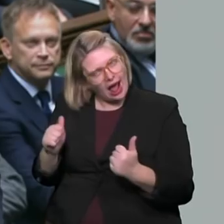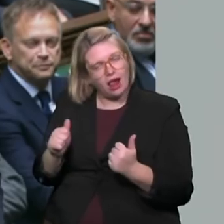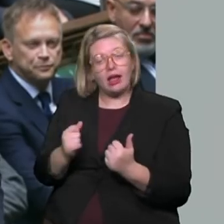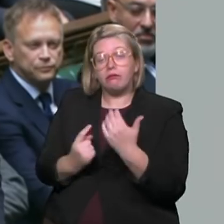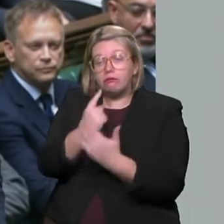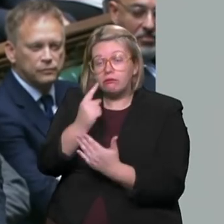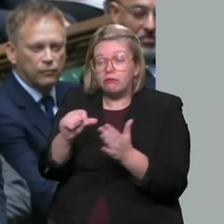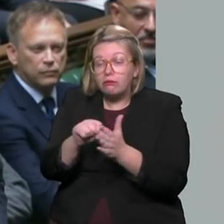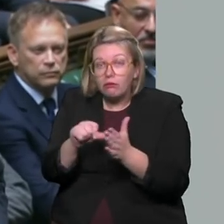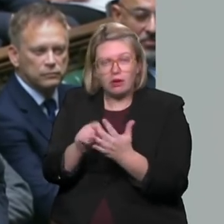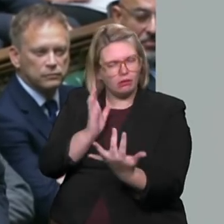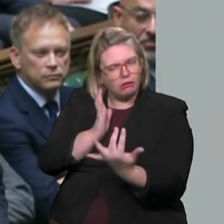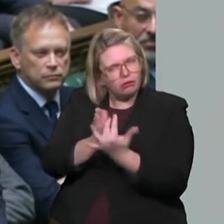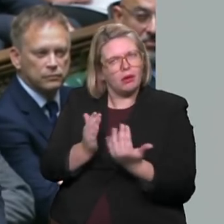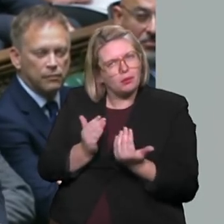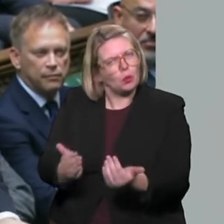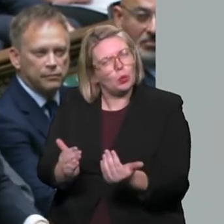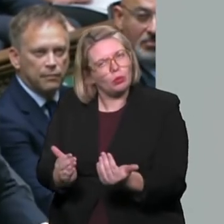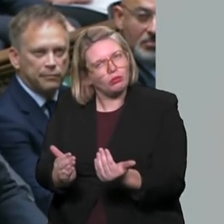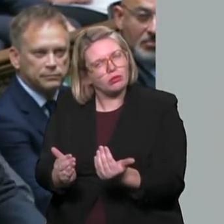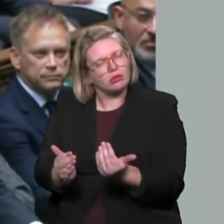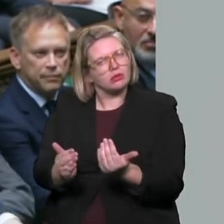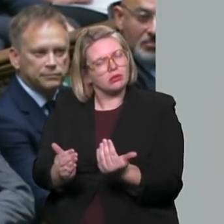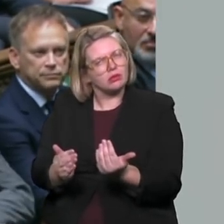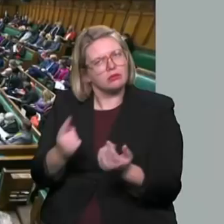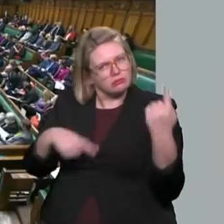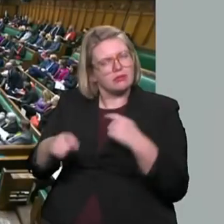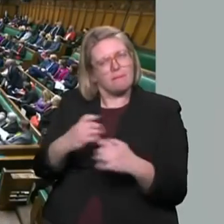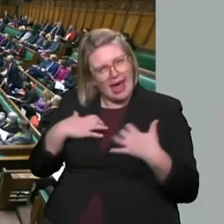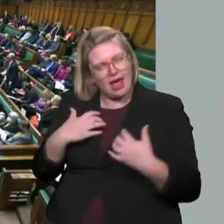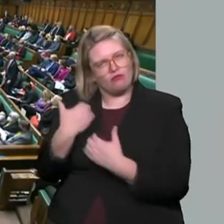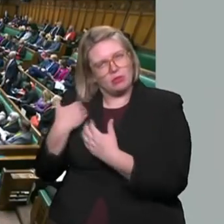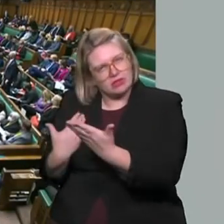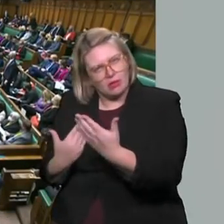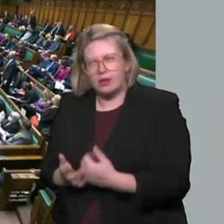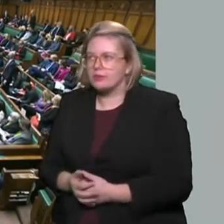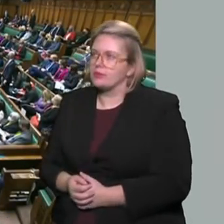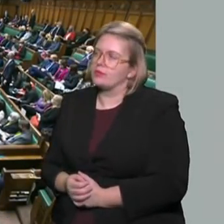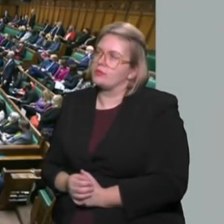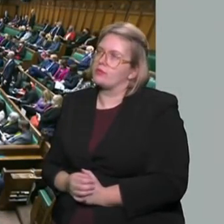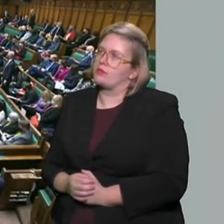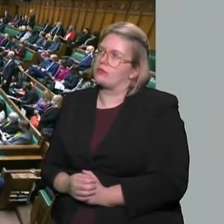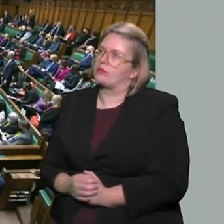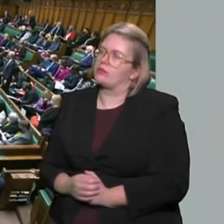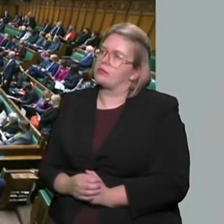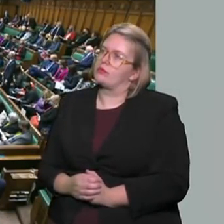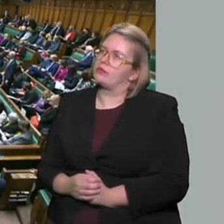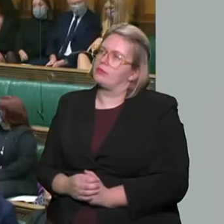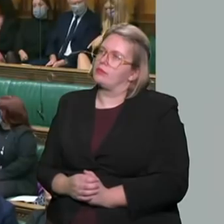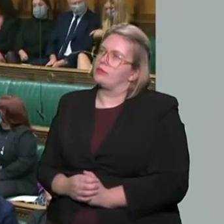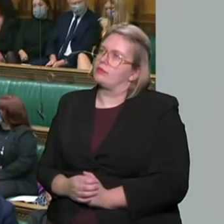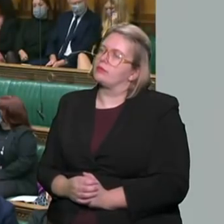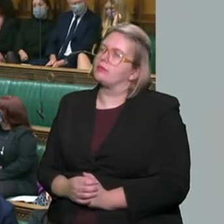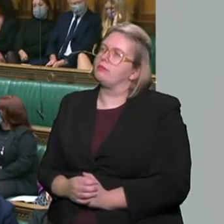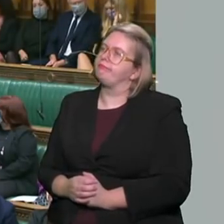the failures that his constituents are currently finding. The Prime Minister of United States you, Mr Speaker. I would